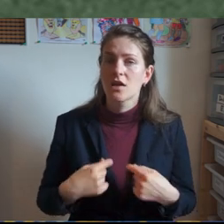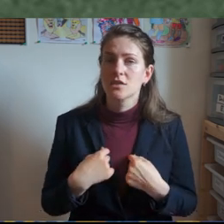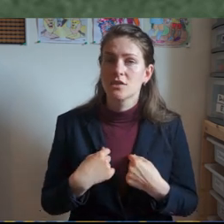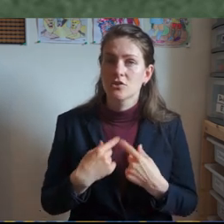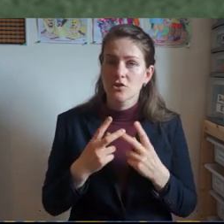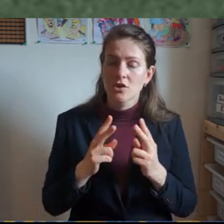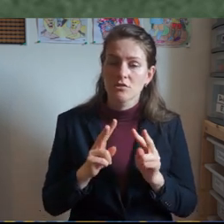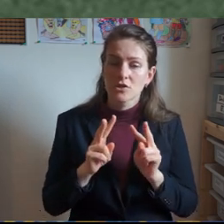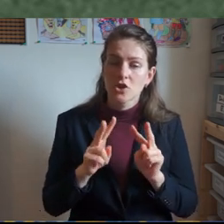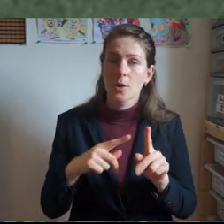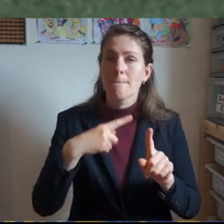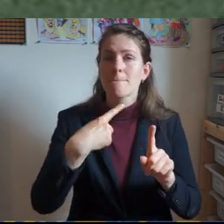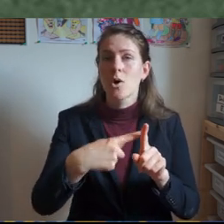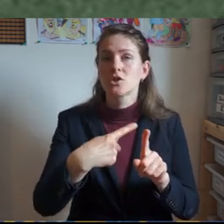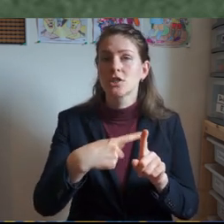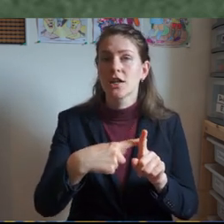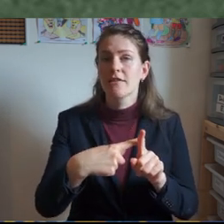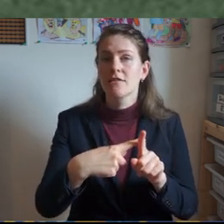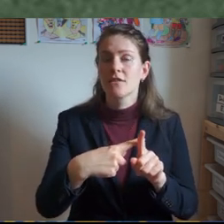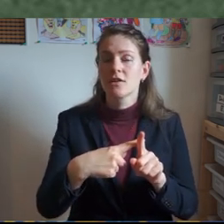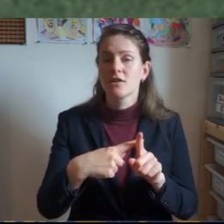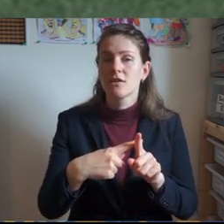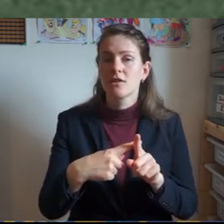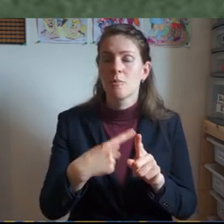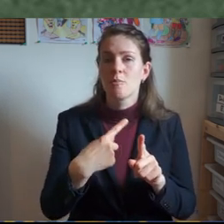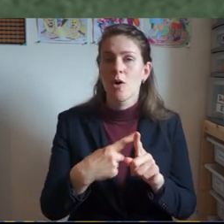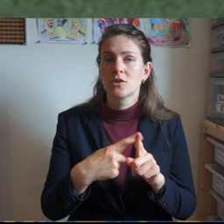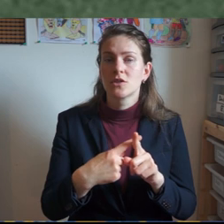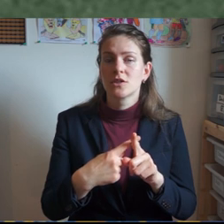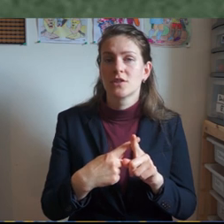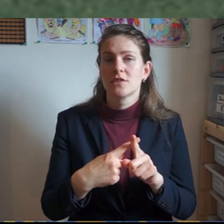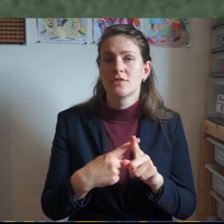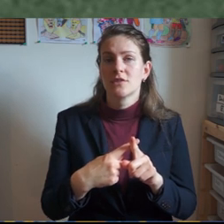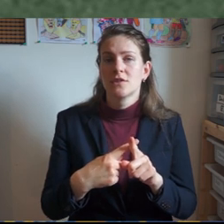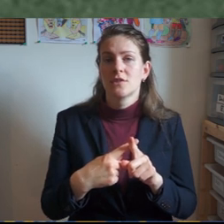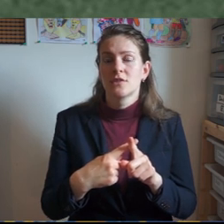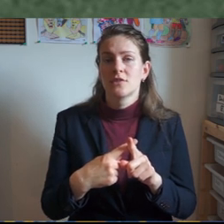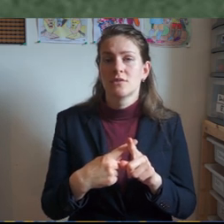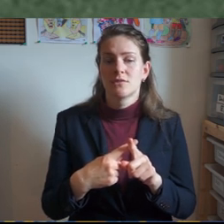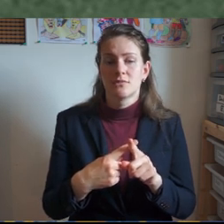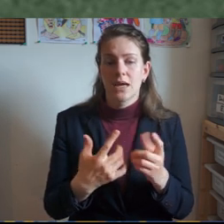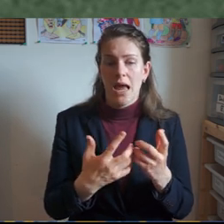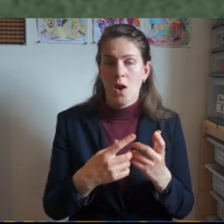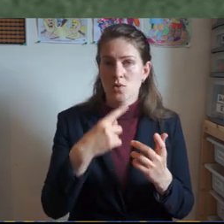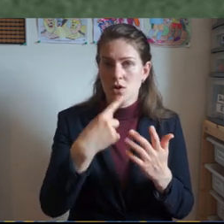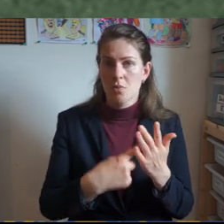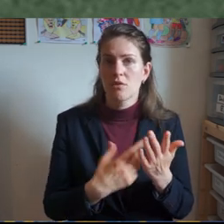the positive side of them we're to look at them as positives